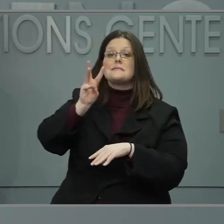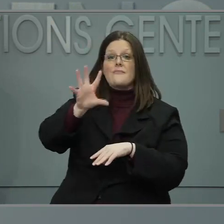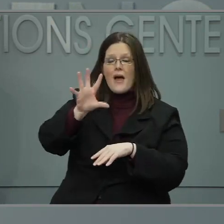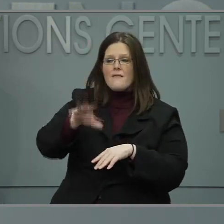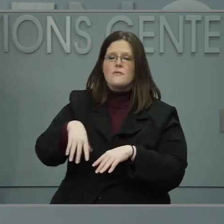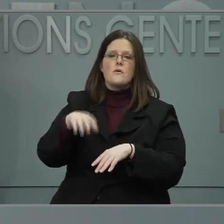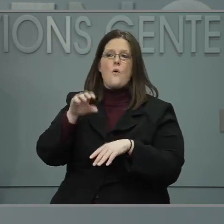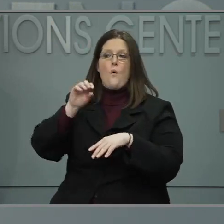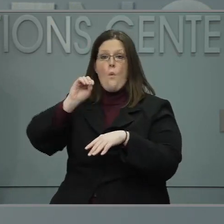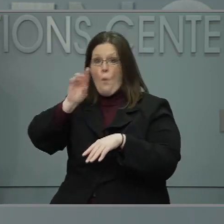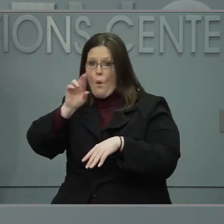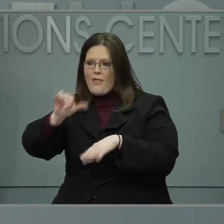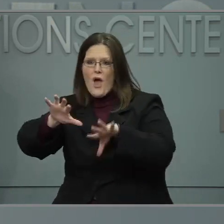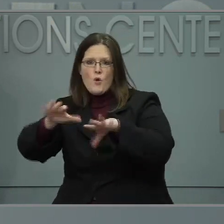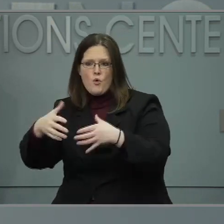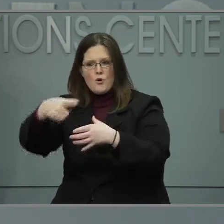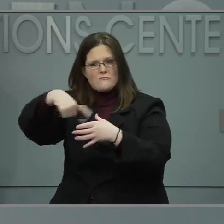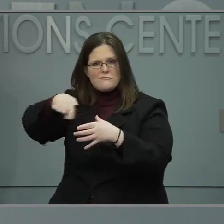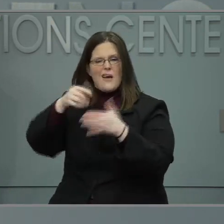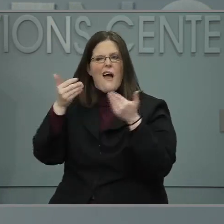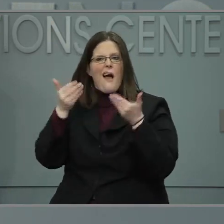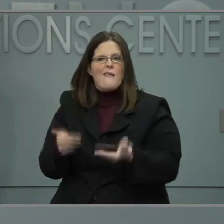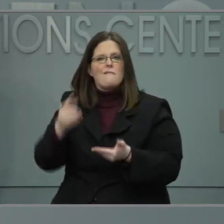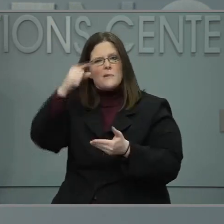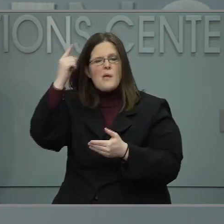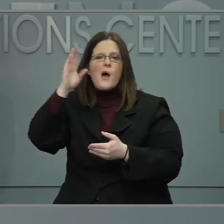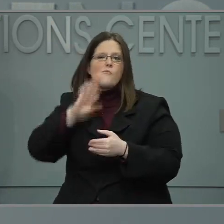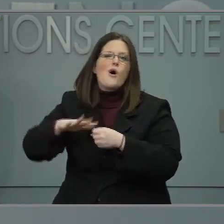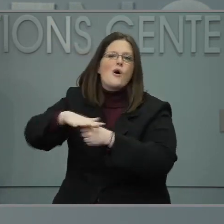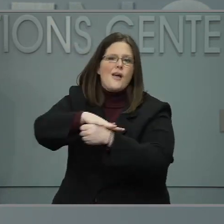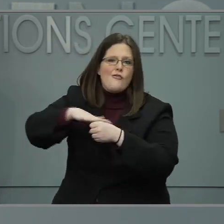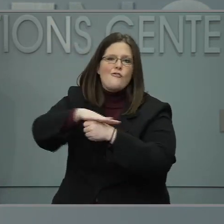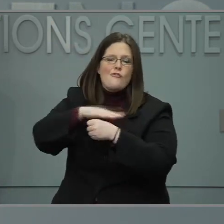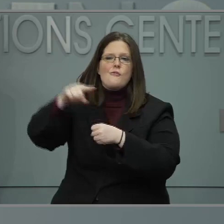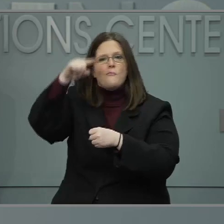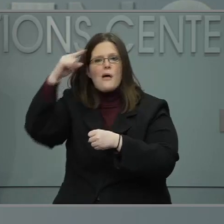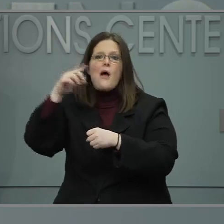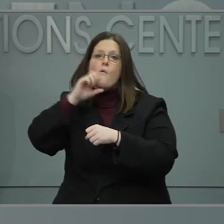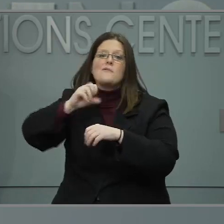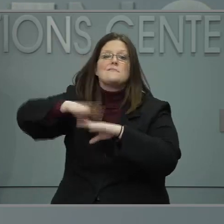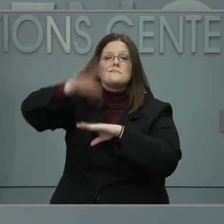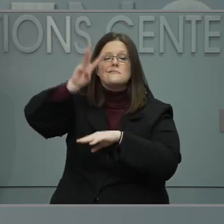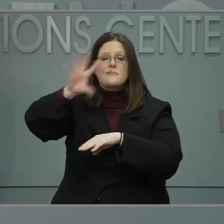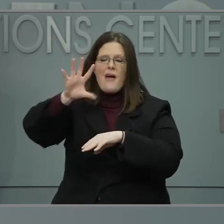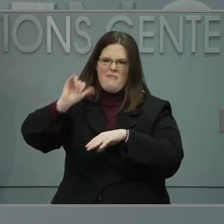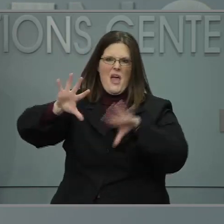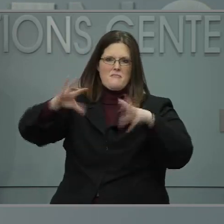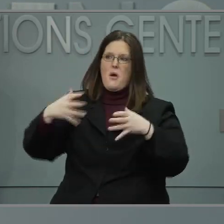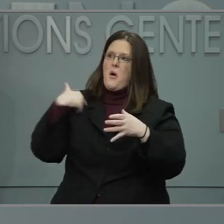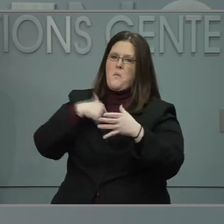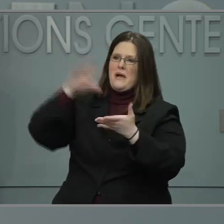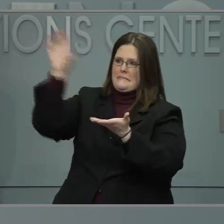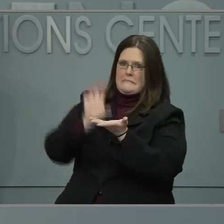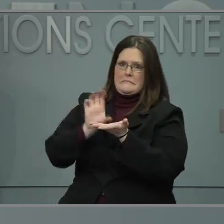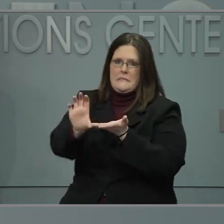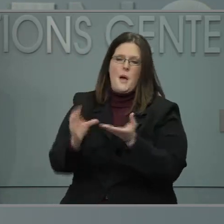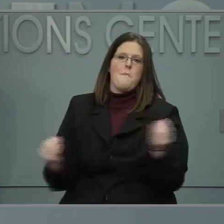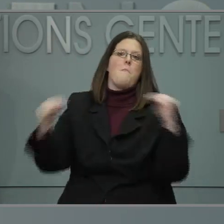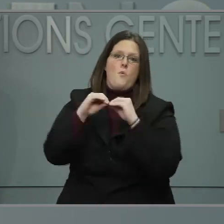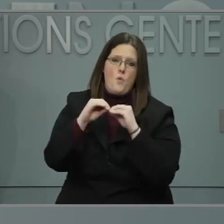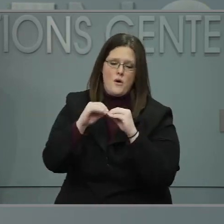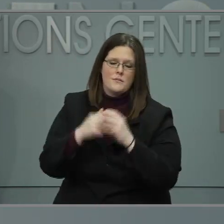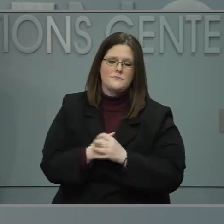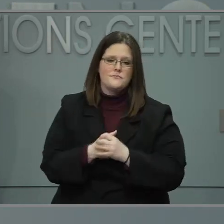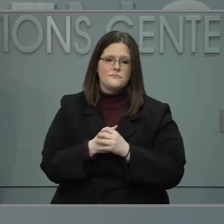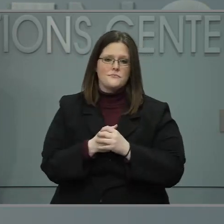historically marginalized populations 65 and older. Third, we're giving vaccines to providers who reach rural and